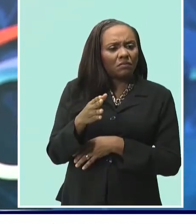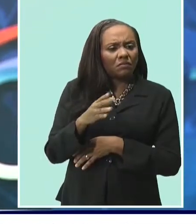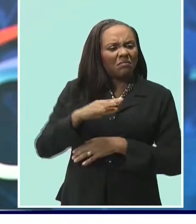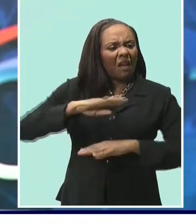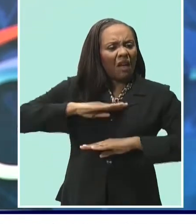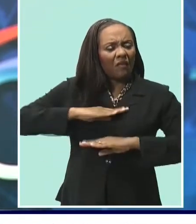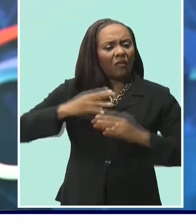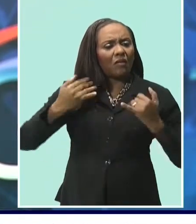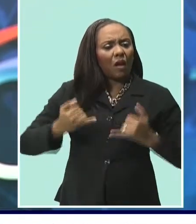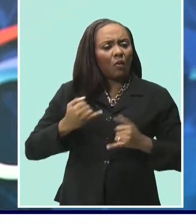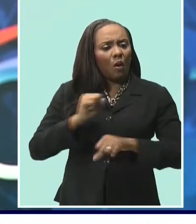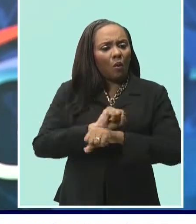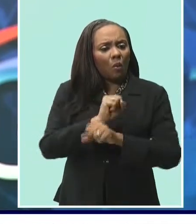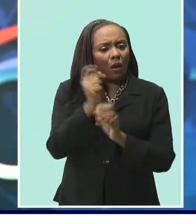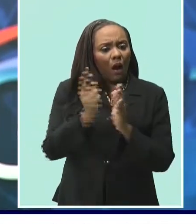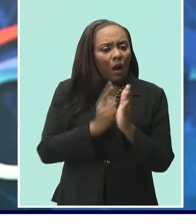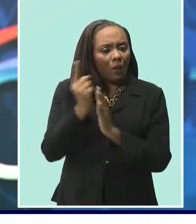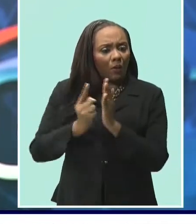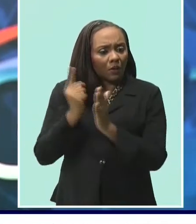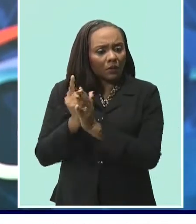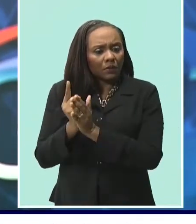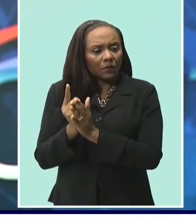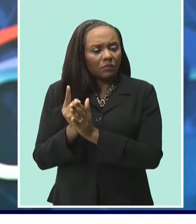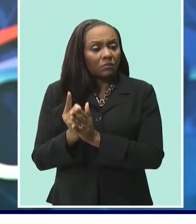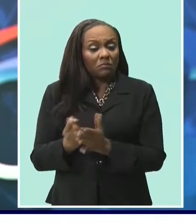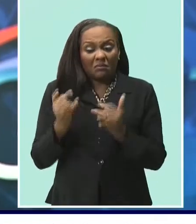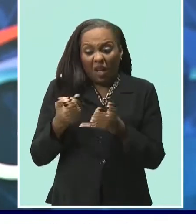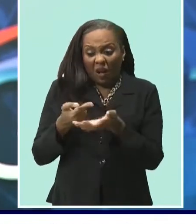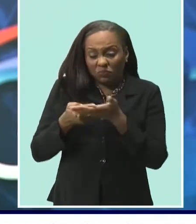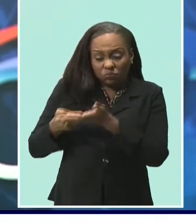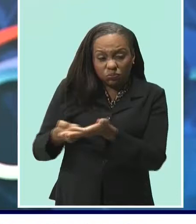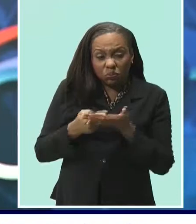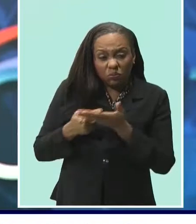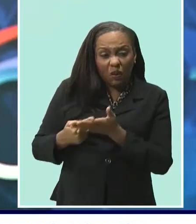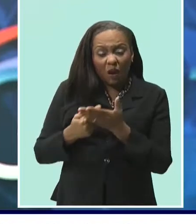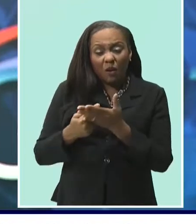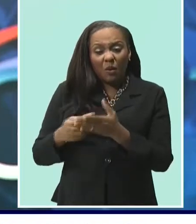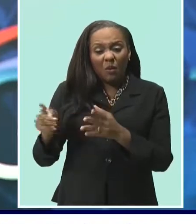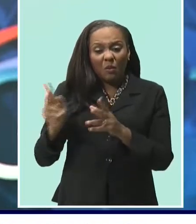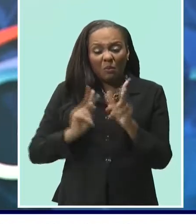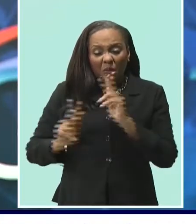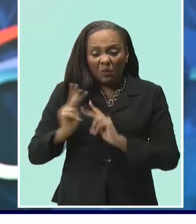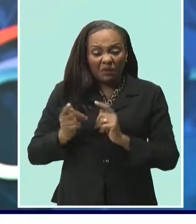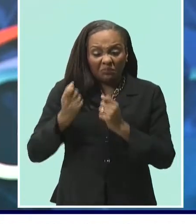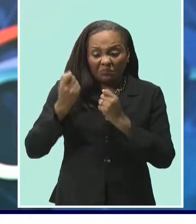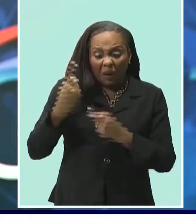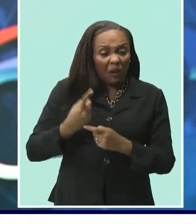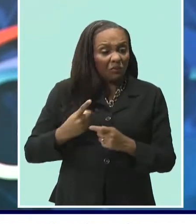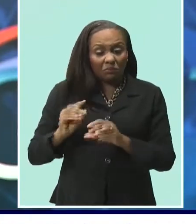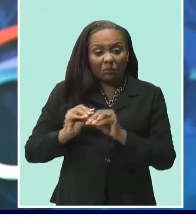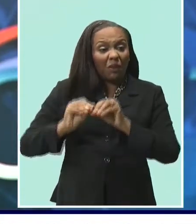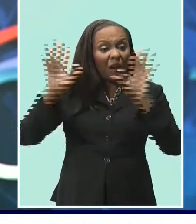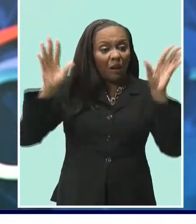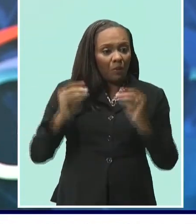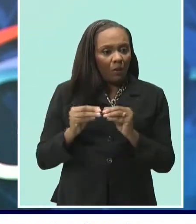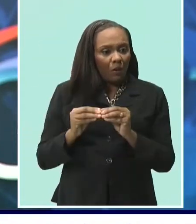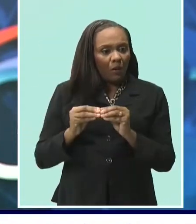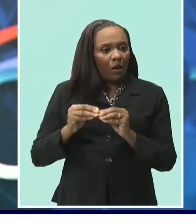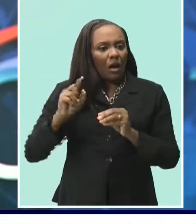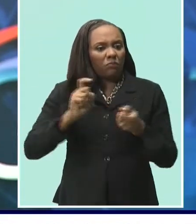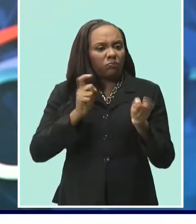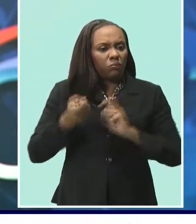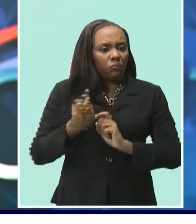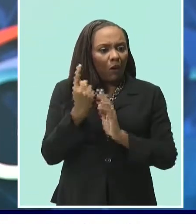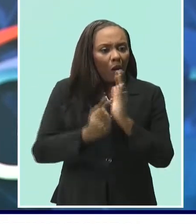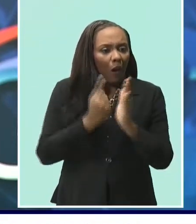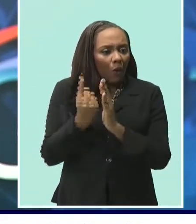fish markets. This as he explained a deeper understanding has been reached after talks with them about the reasons for modified hours under